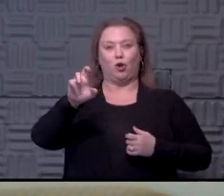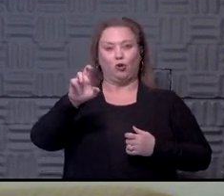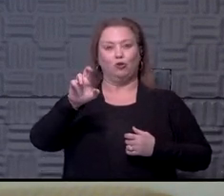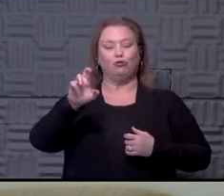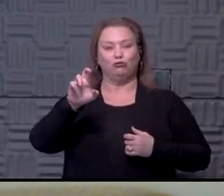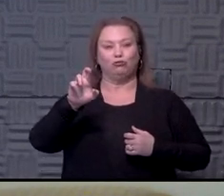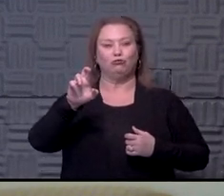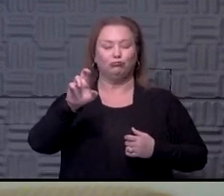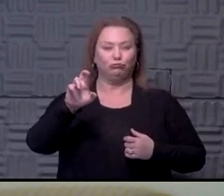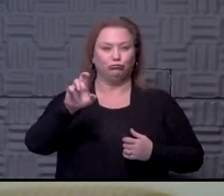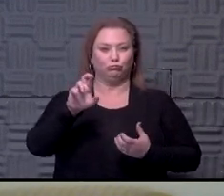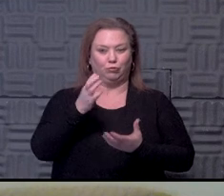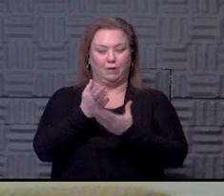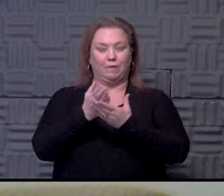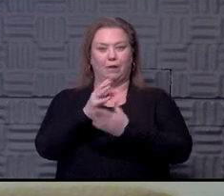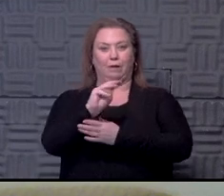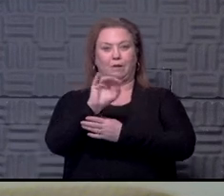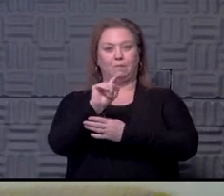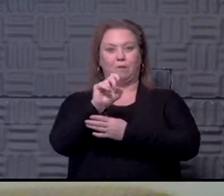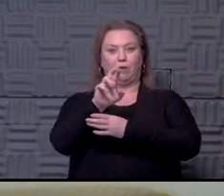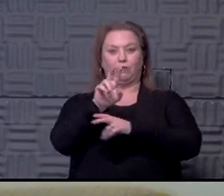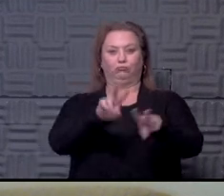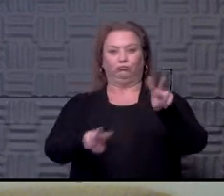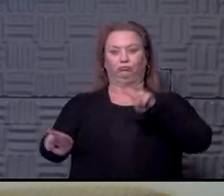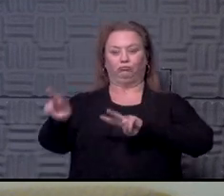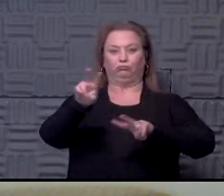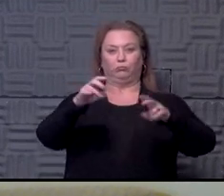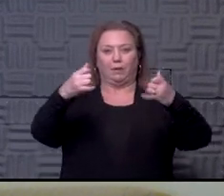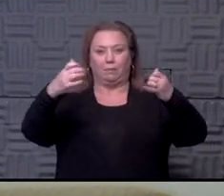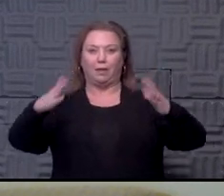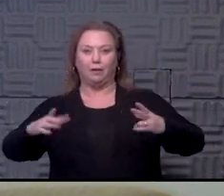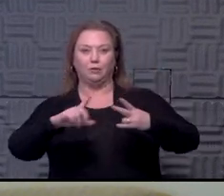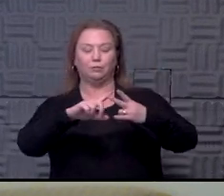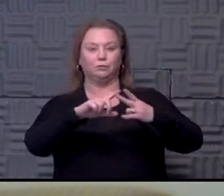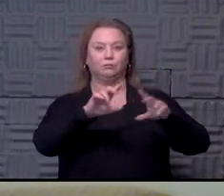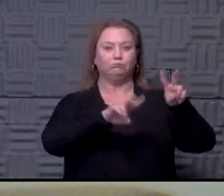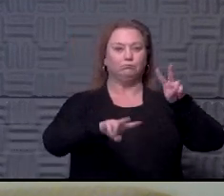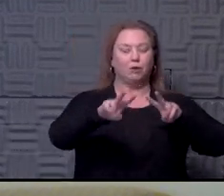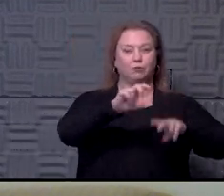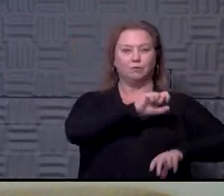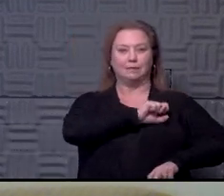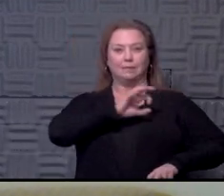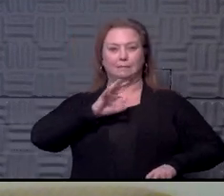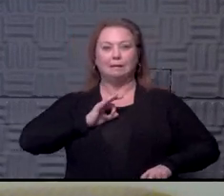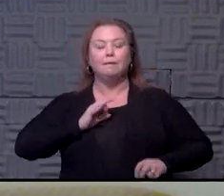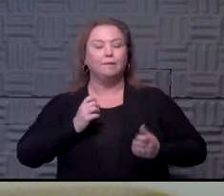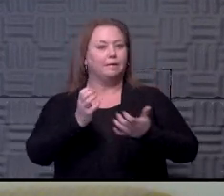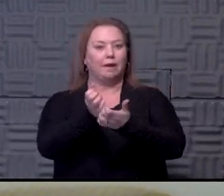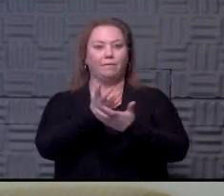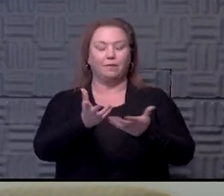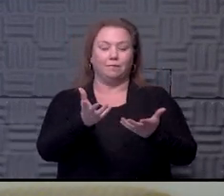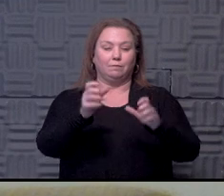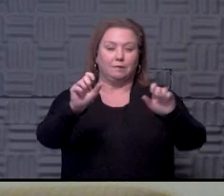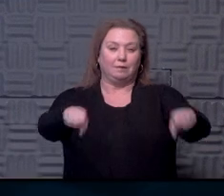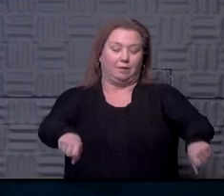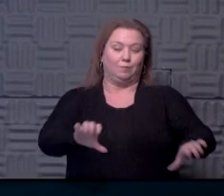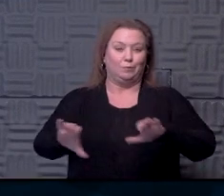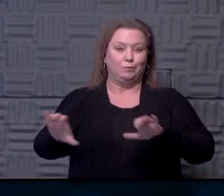So we'll have monitors on the players, monitors on the staff. So I think we're doing everything right here.